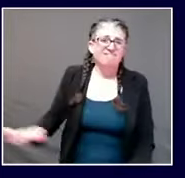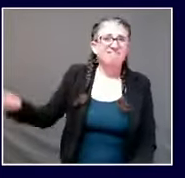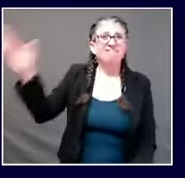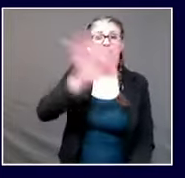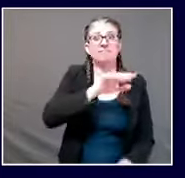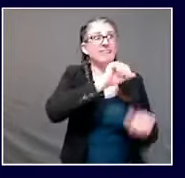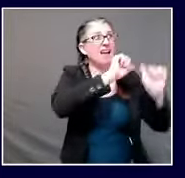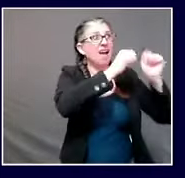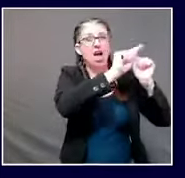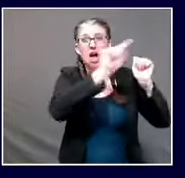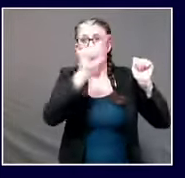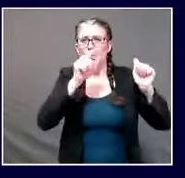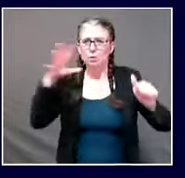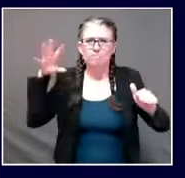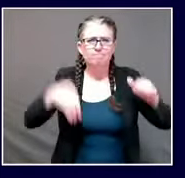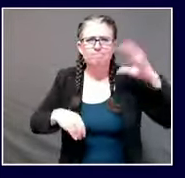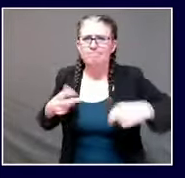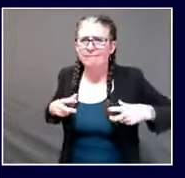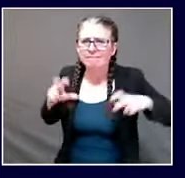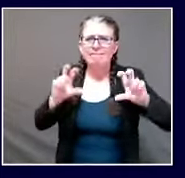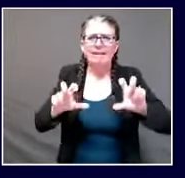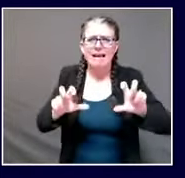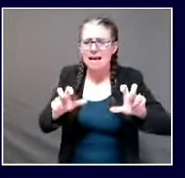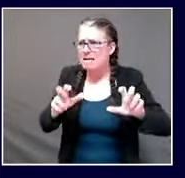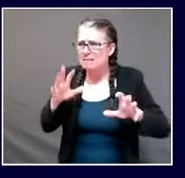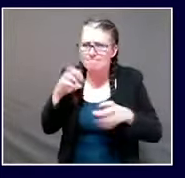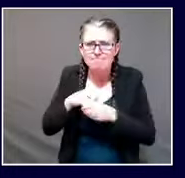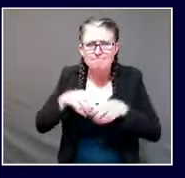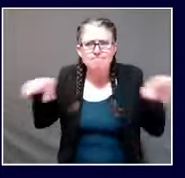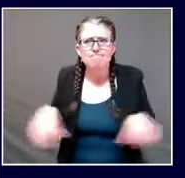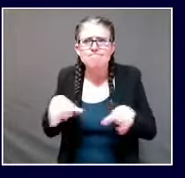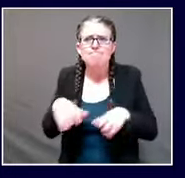and nutrition. And with that, I'll turn it over to Governor Mills.